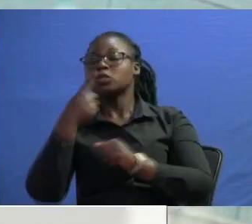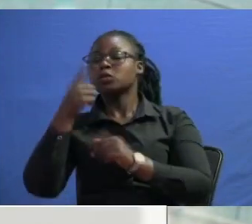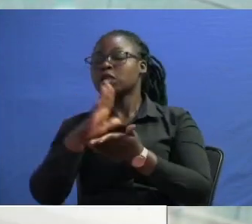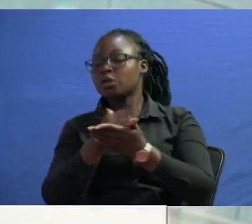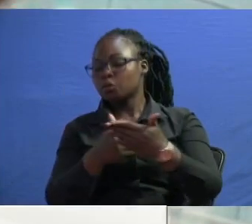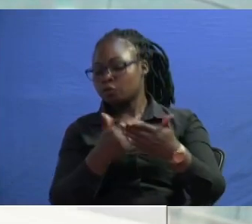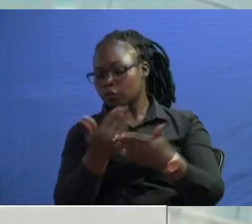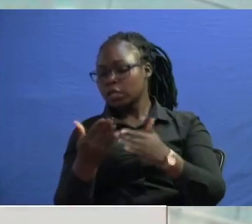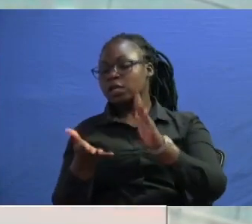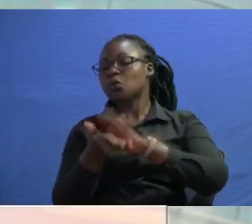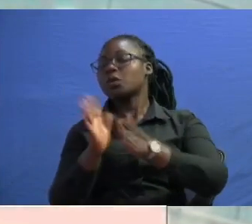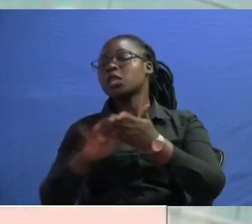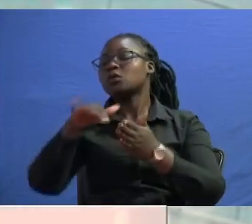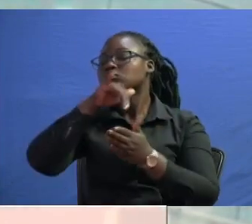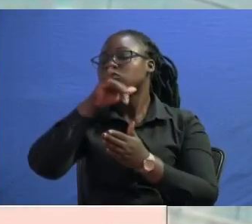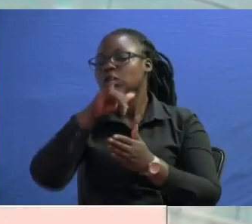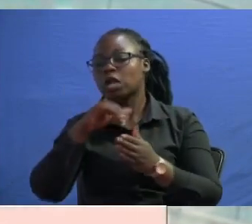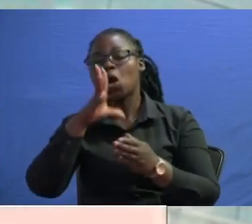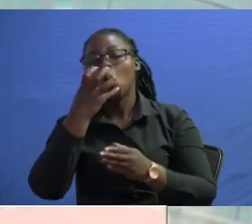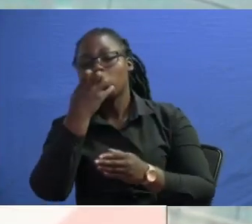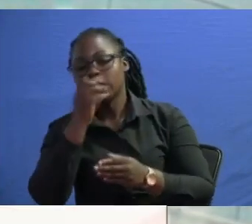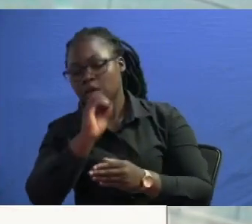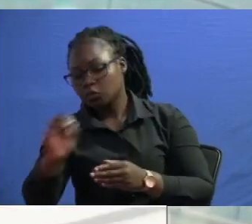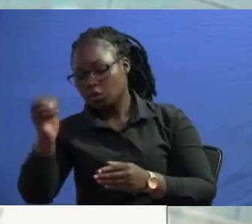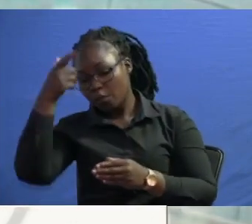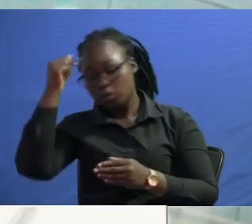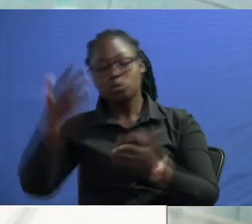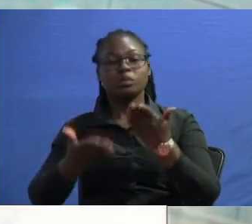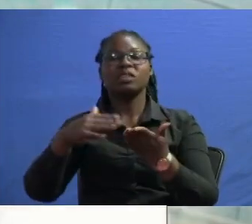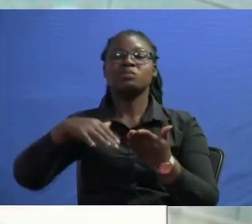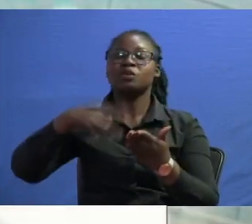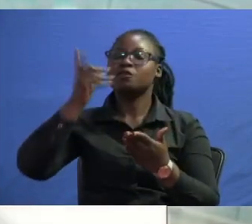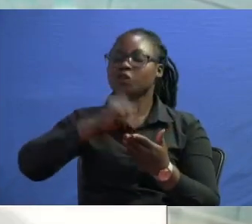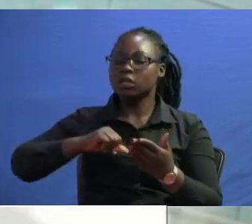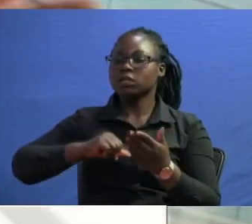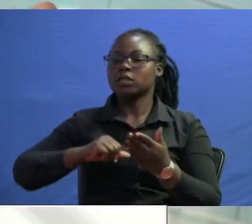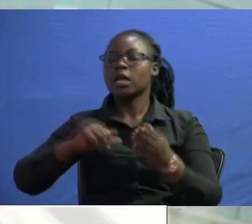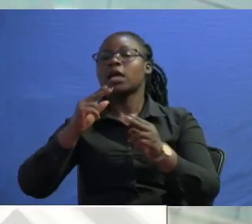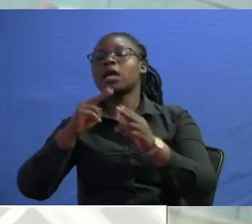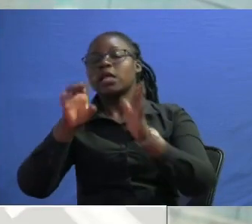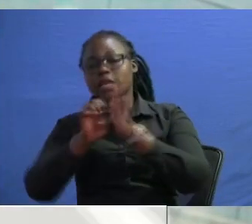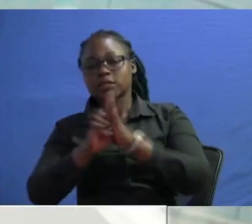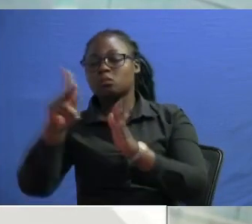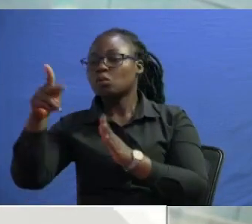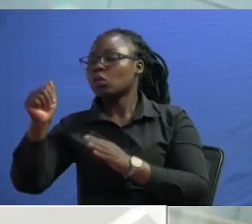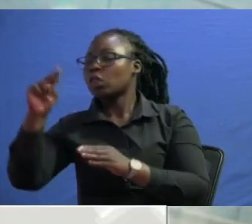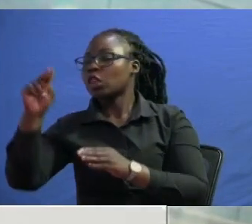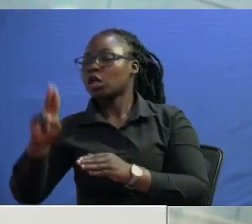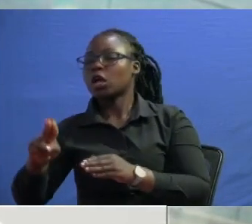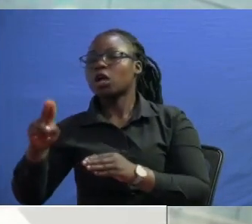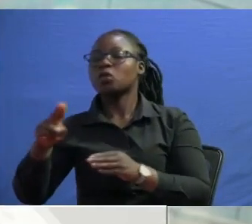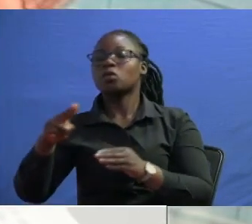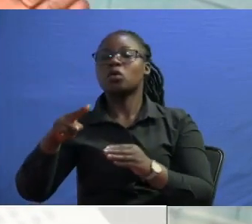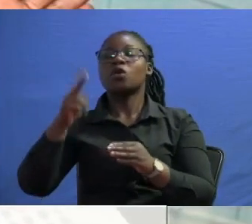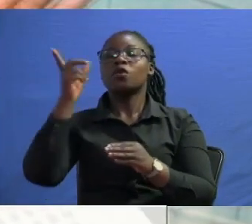that without raila dinga there's no odm because it will be dead just like kanu died with boy when boy ceased to